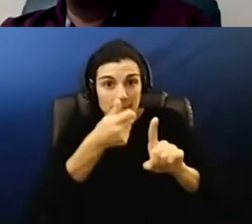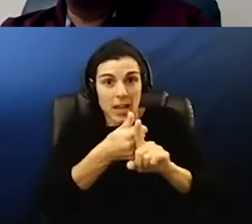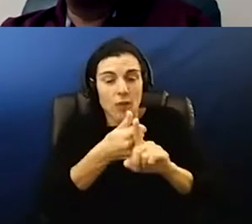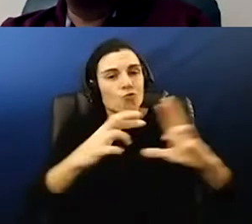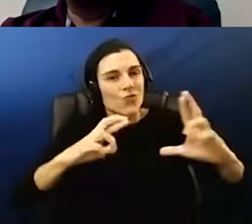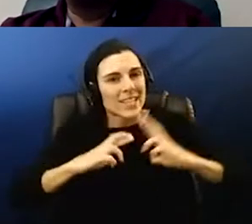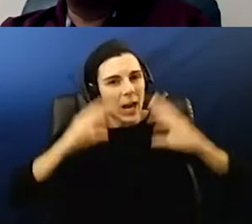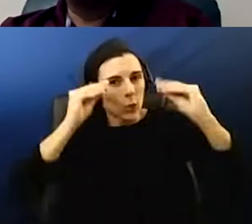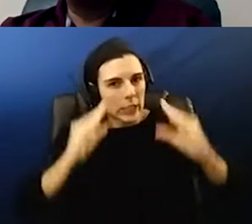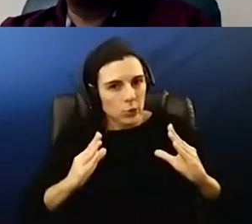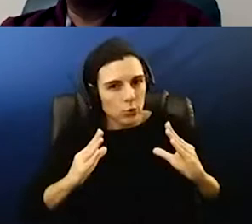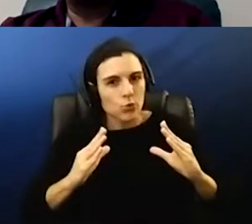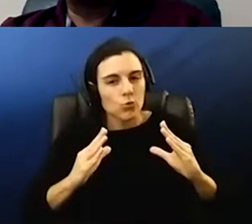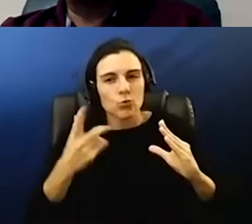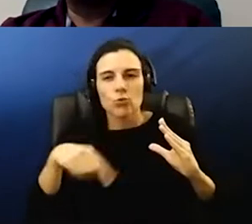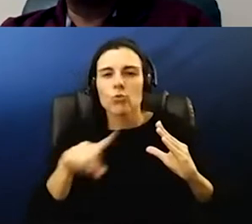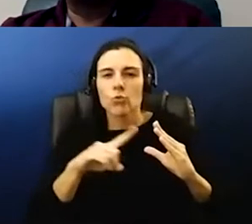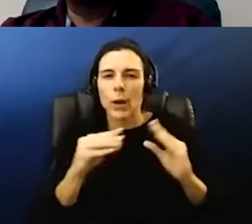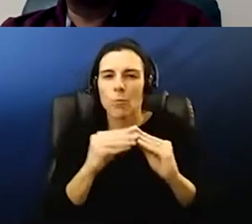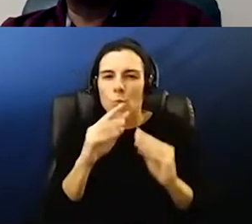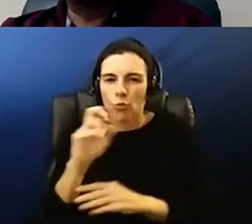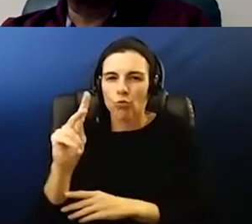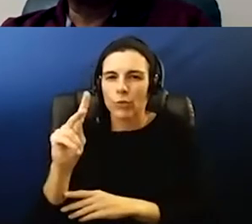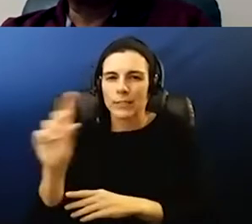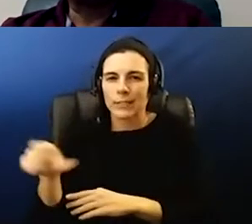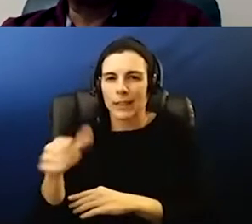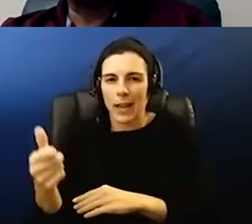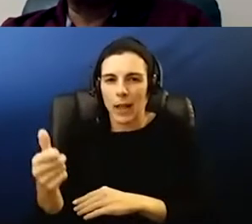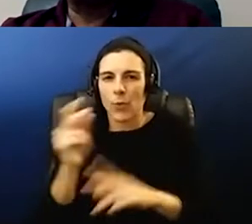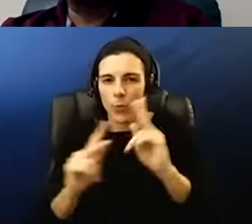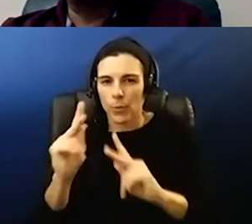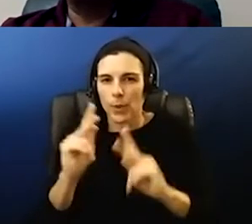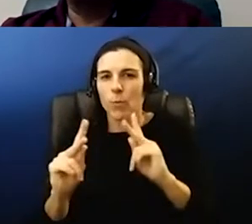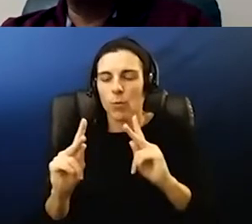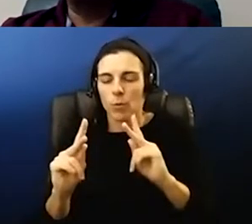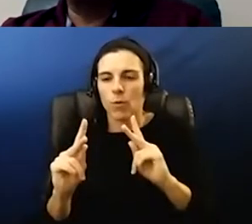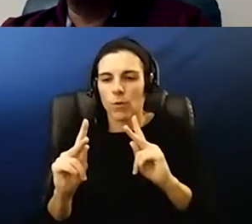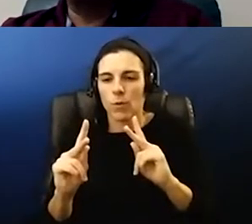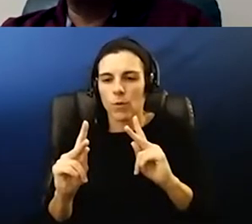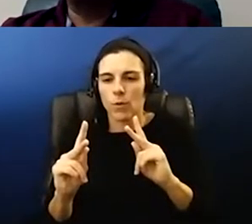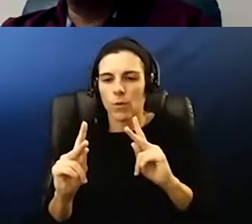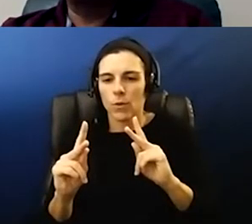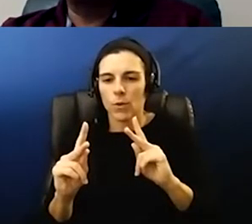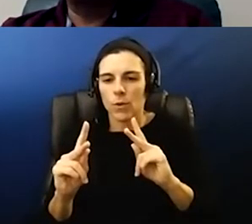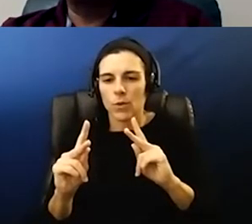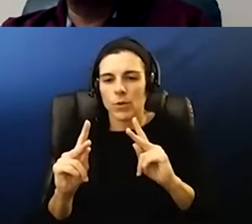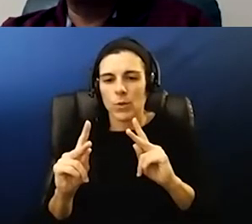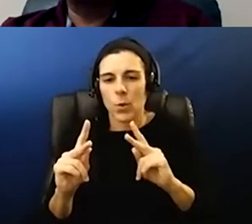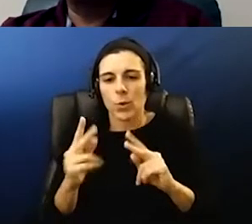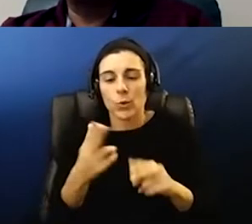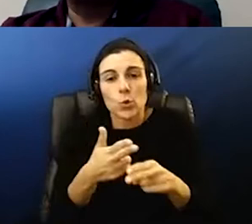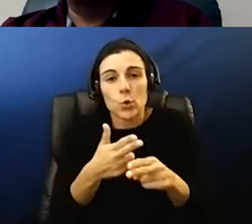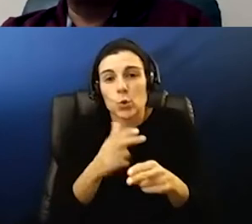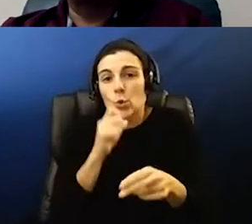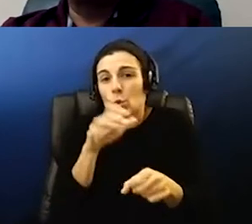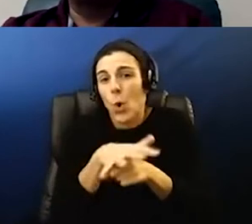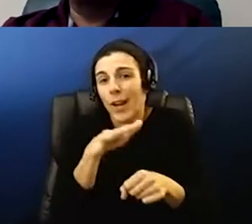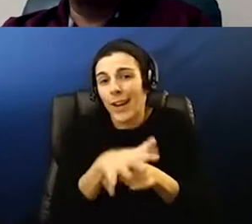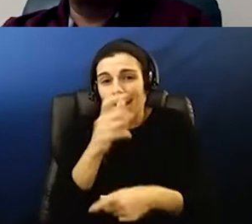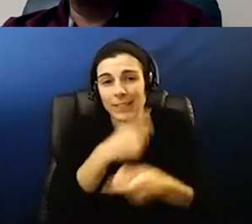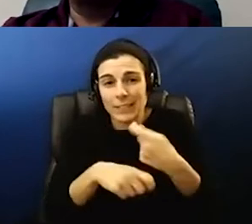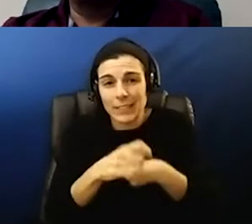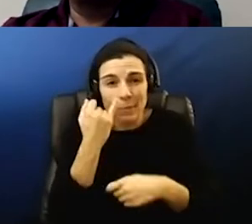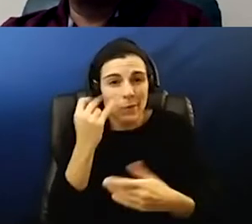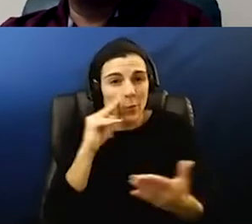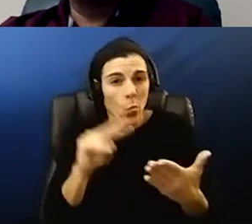folks who are more at risk than others and so uh there's a sub shortage right now if you look on paper